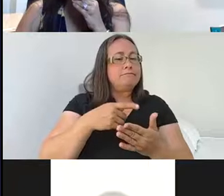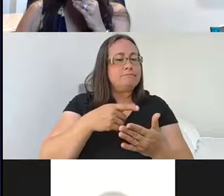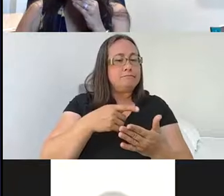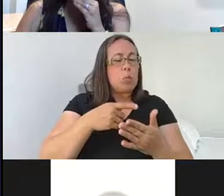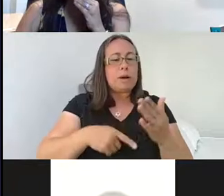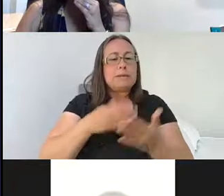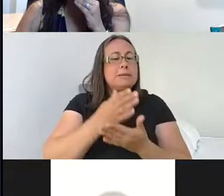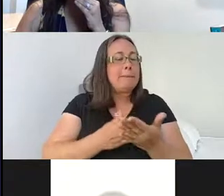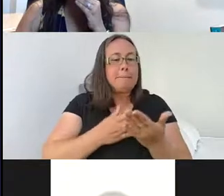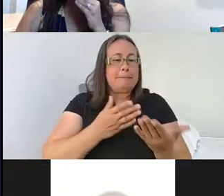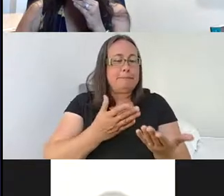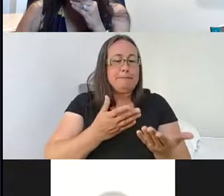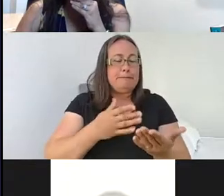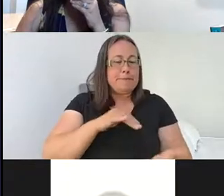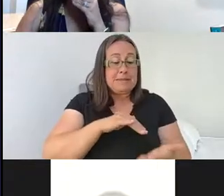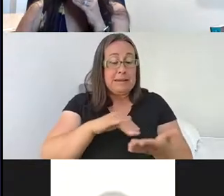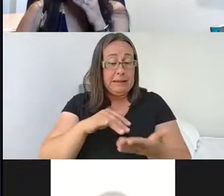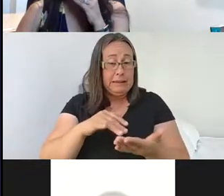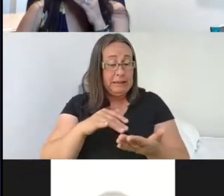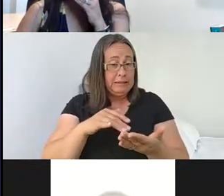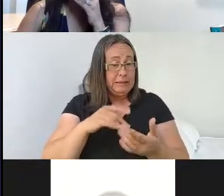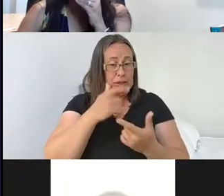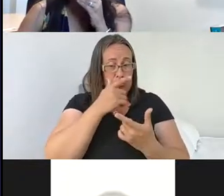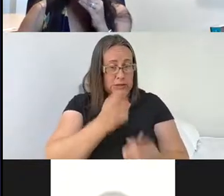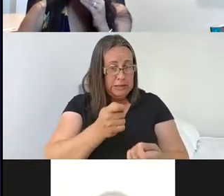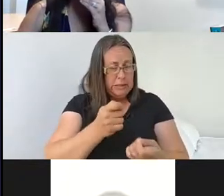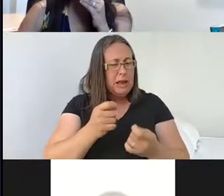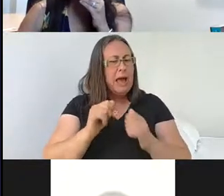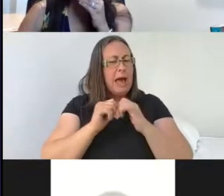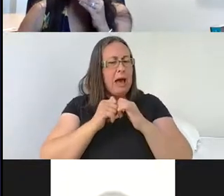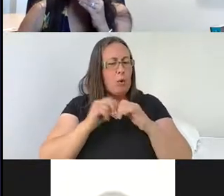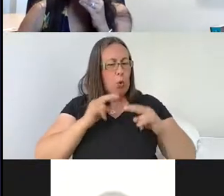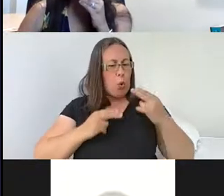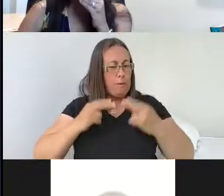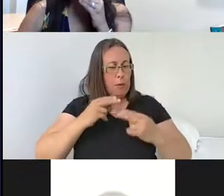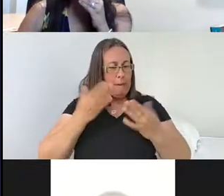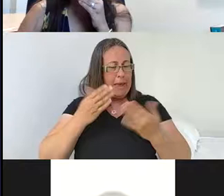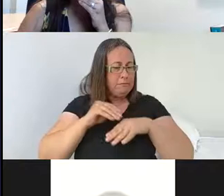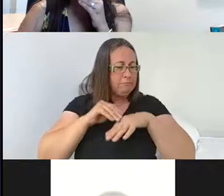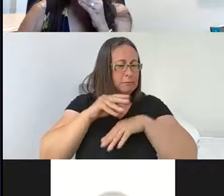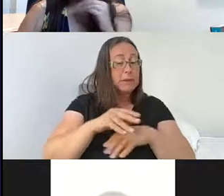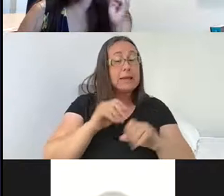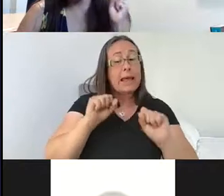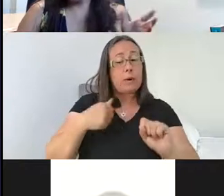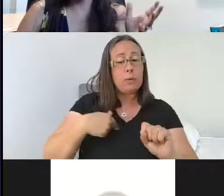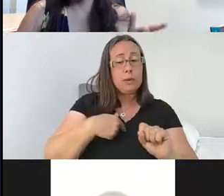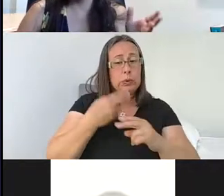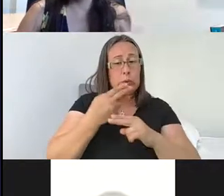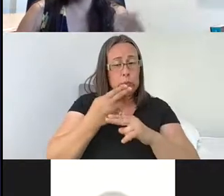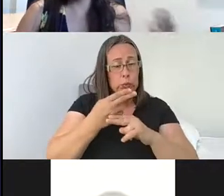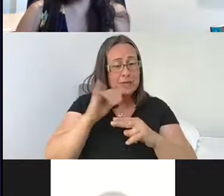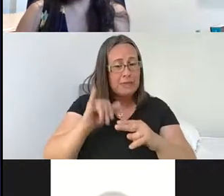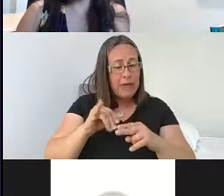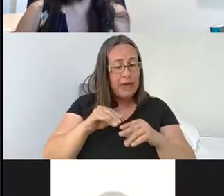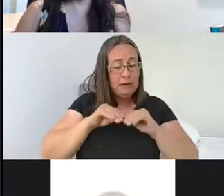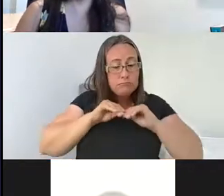pursuing now that we've learned what a interesting role hormones may play is whether we can use this, this sort of surge of